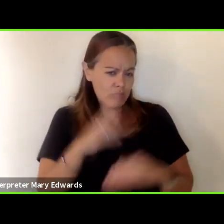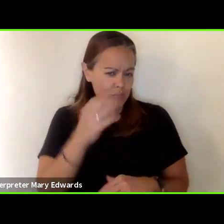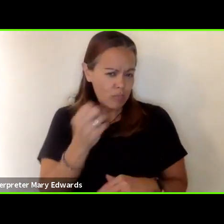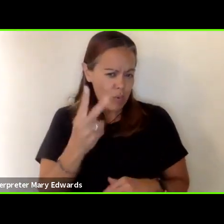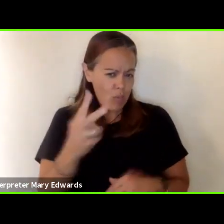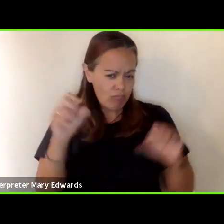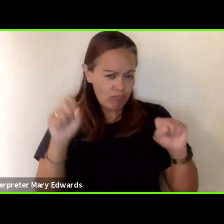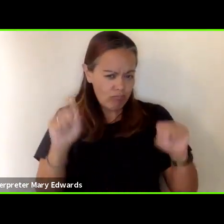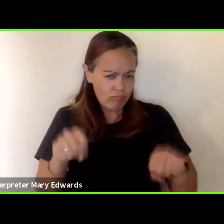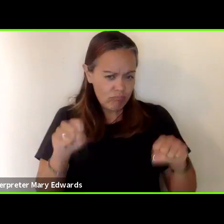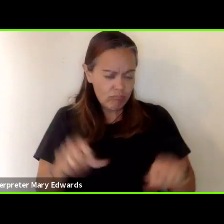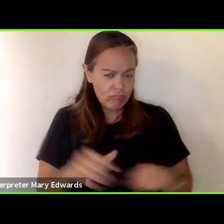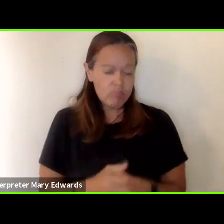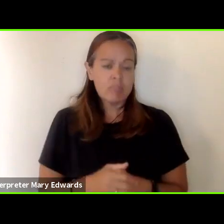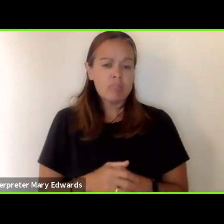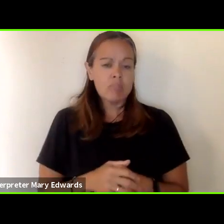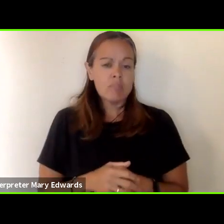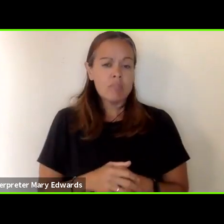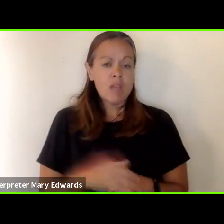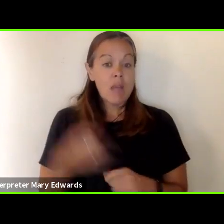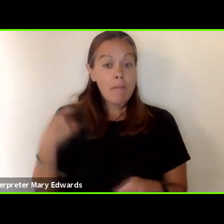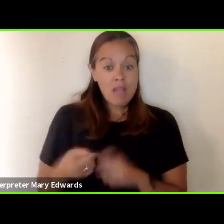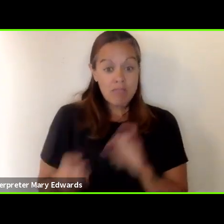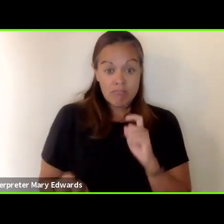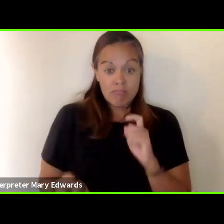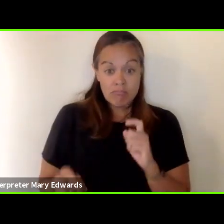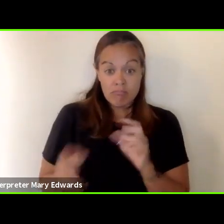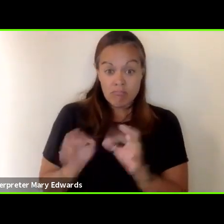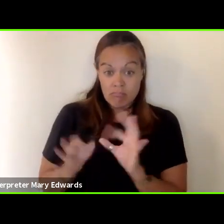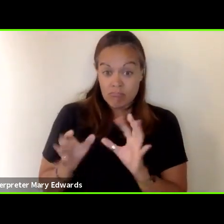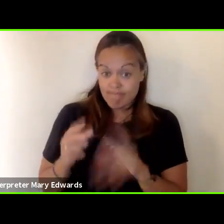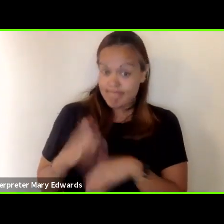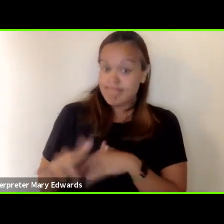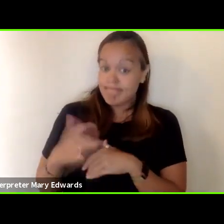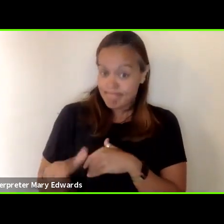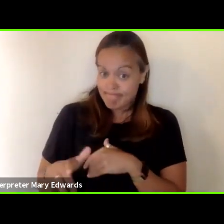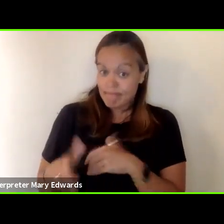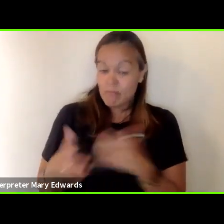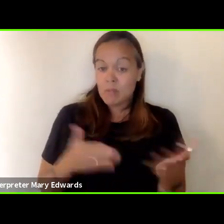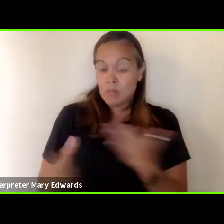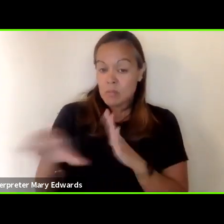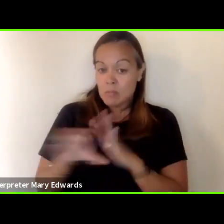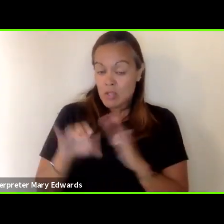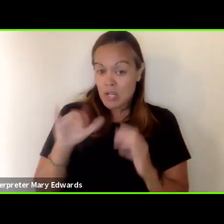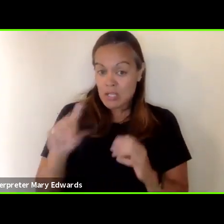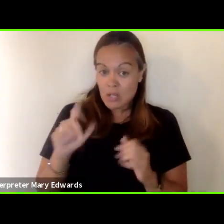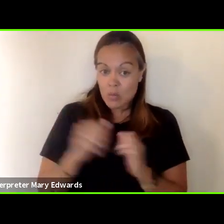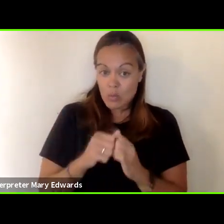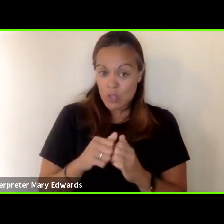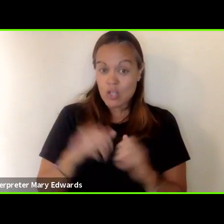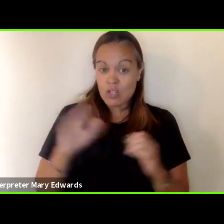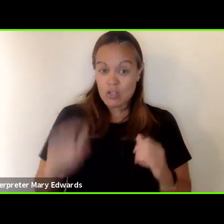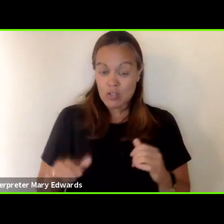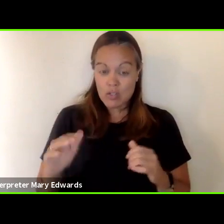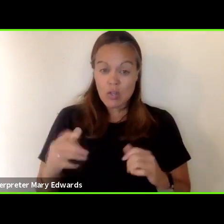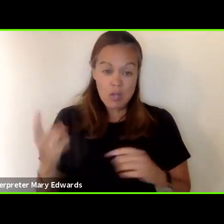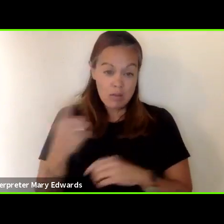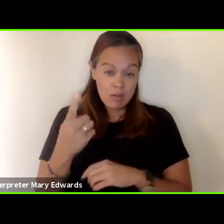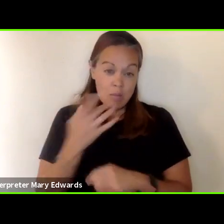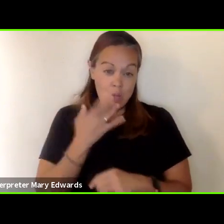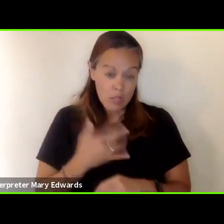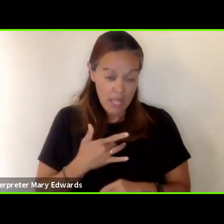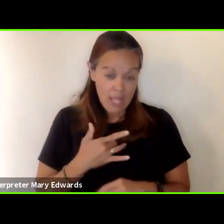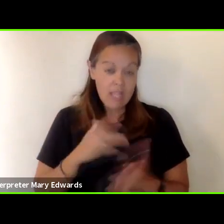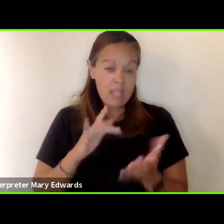spanish translators are available please bring a photo id with the child's date of birth as as as a medical and